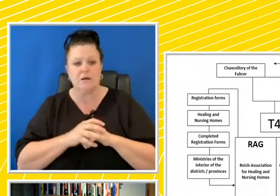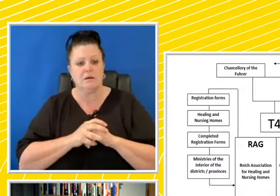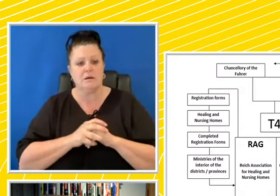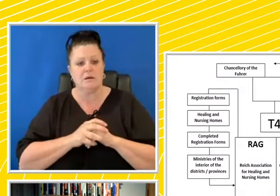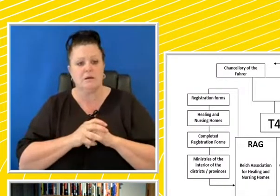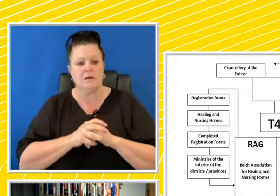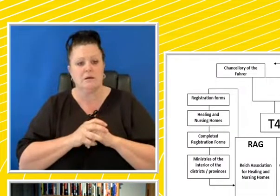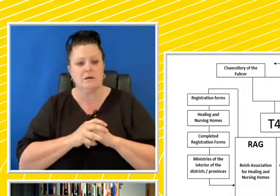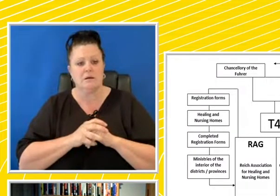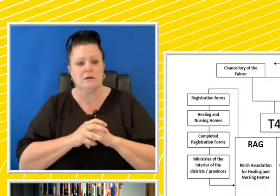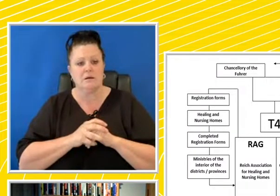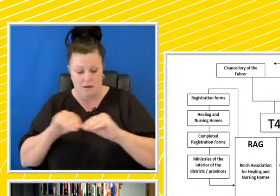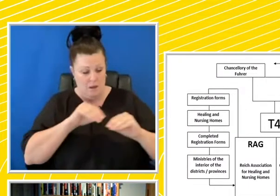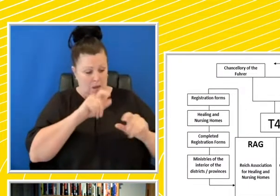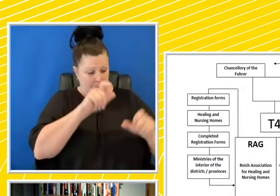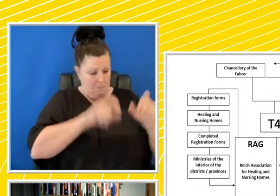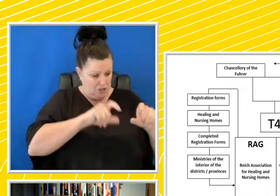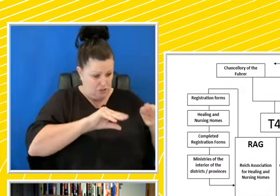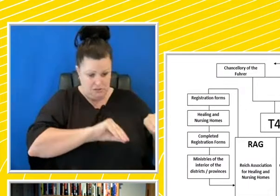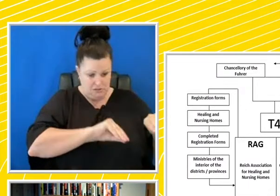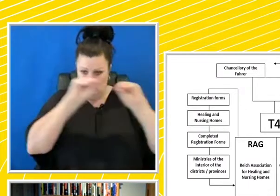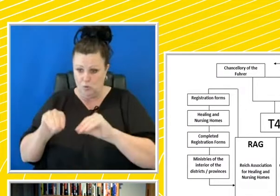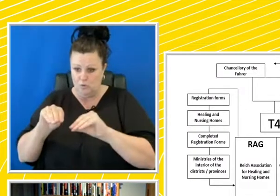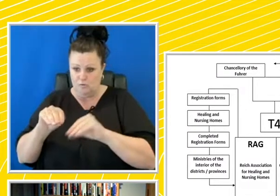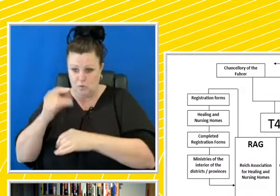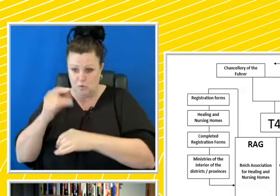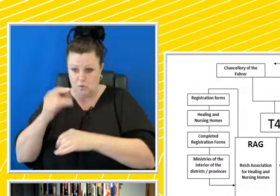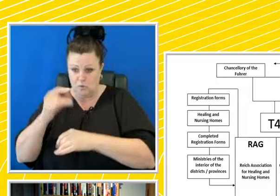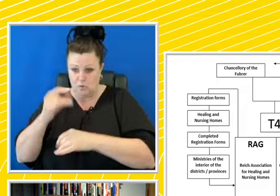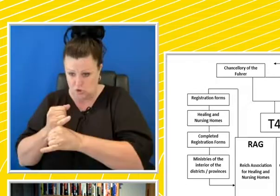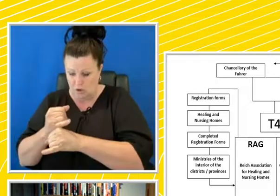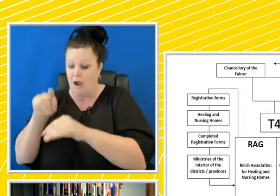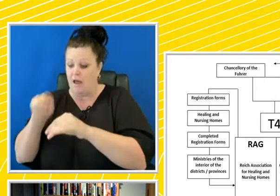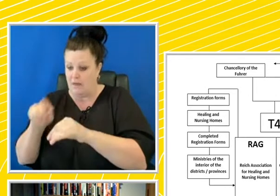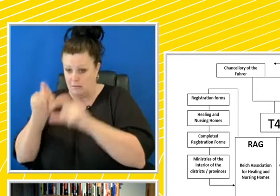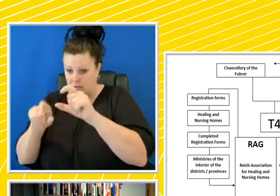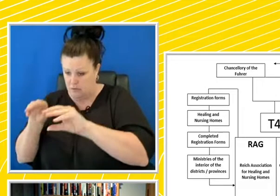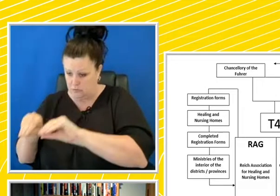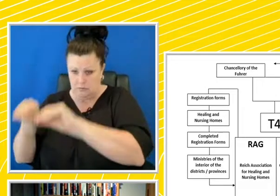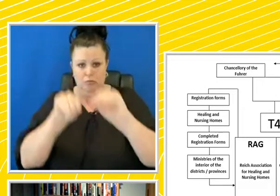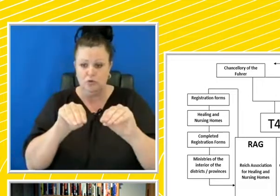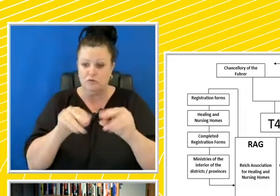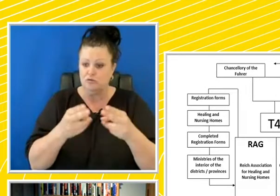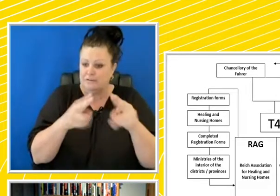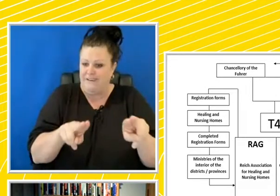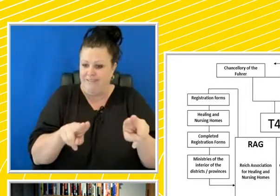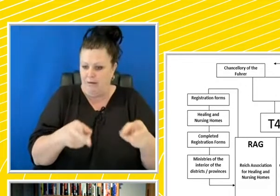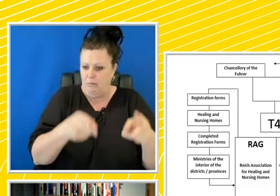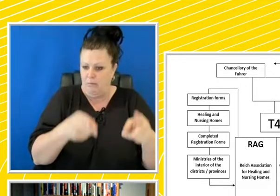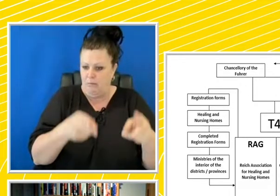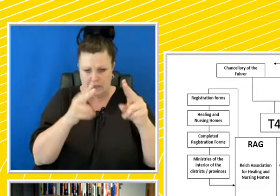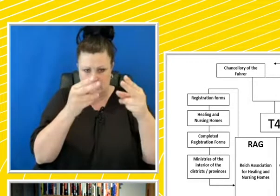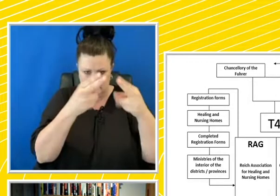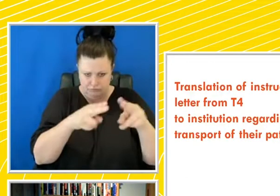sending them to the institution, and the patients are then sent to killing facilities, and there's a statistics